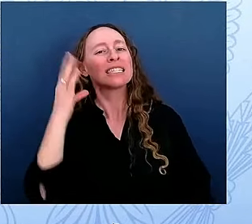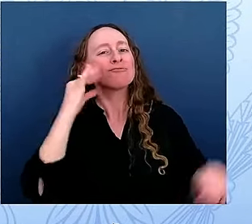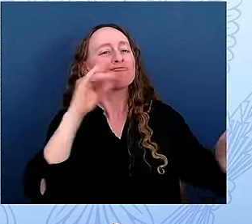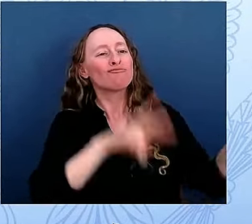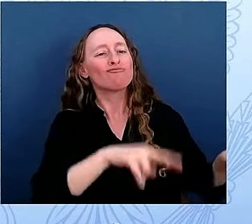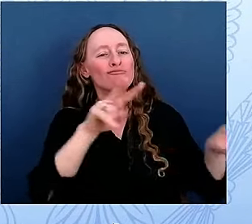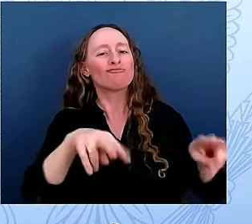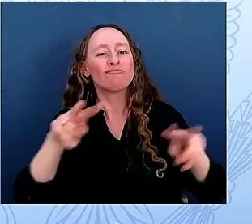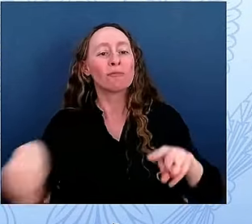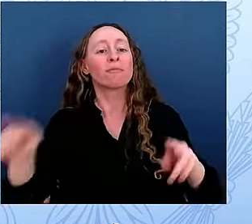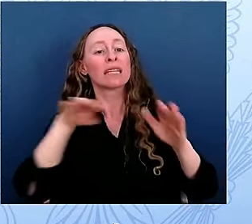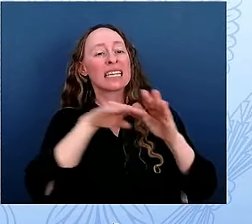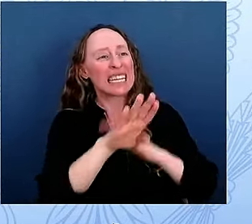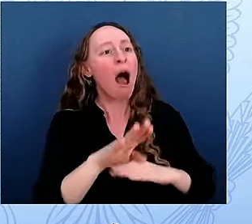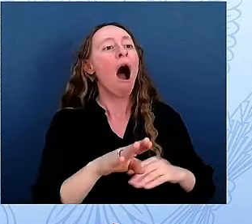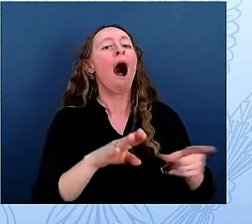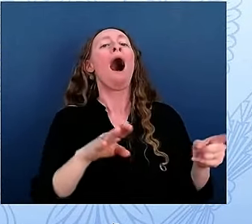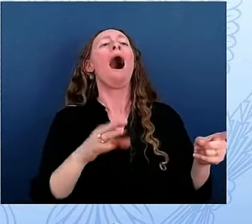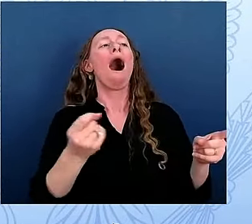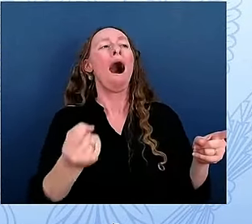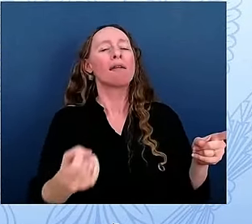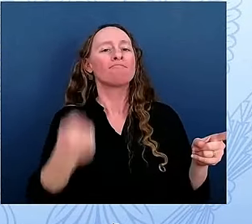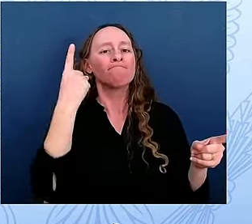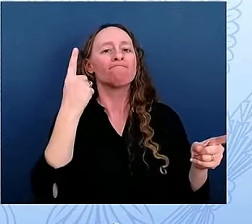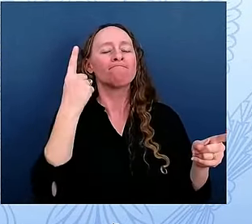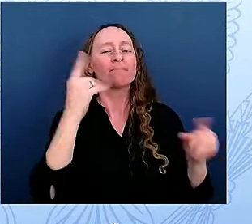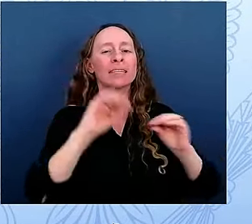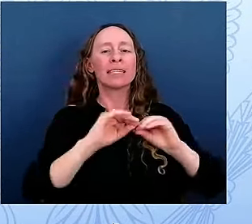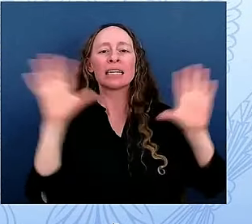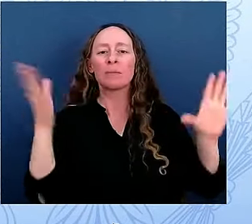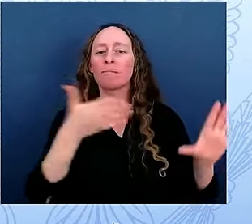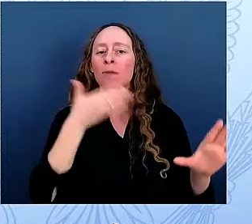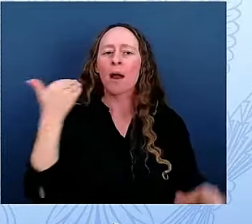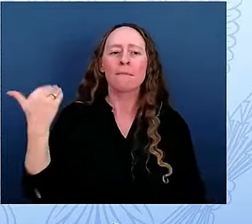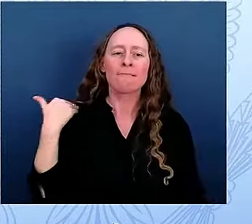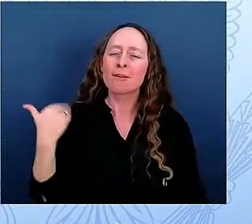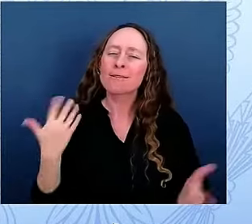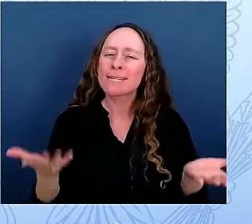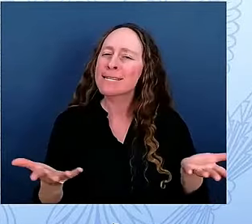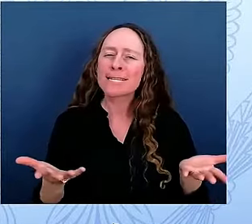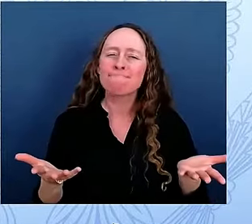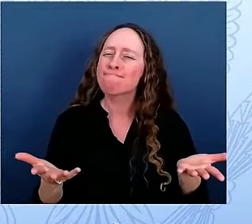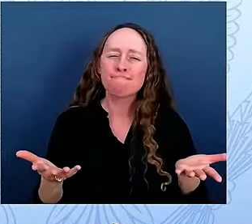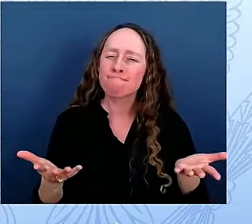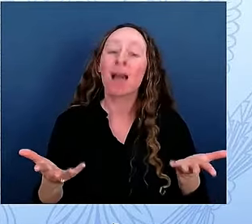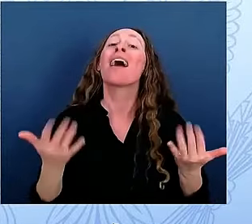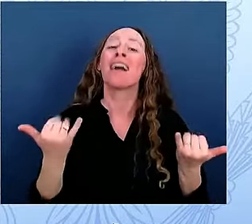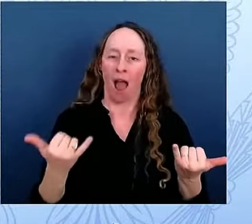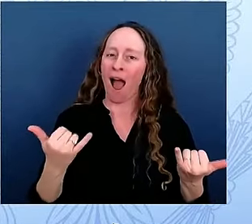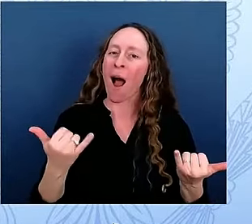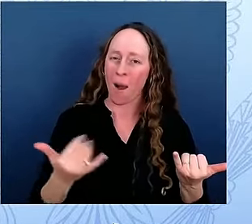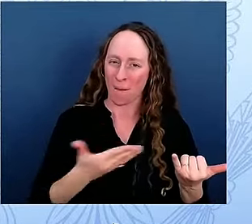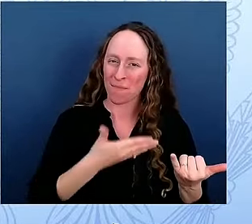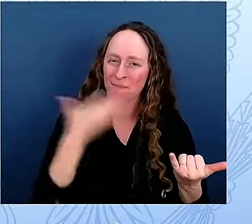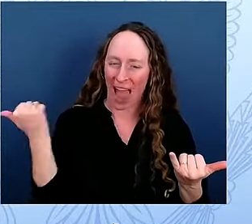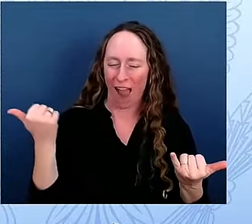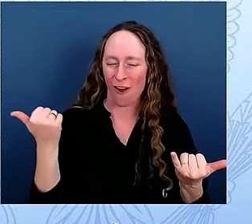generation and before. And I cannot wait to hopefully take my students on this new interactive experience.